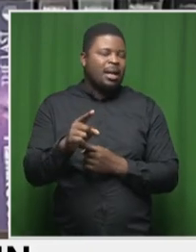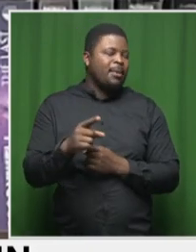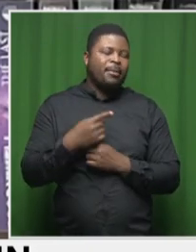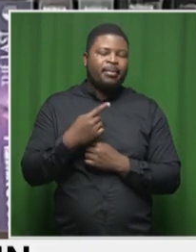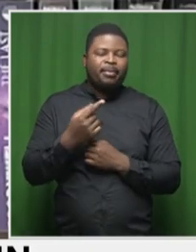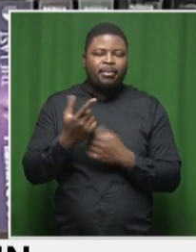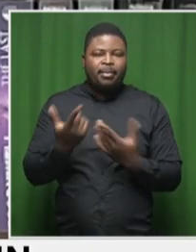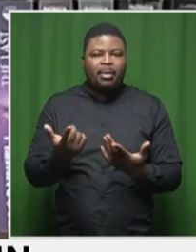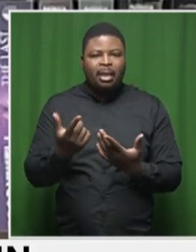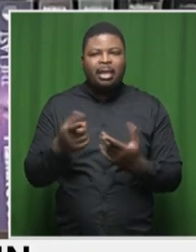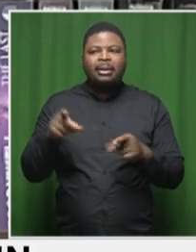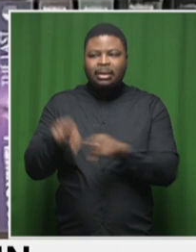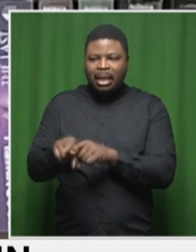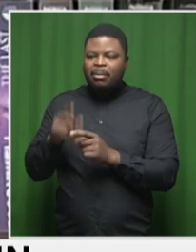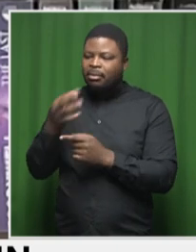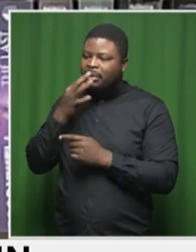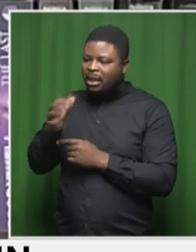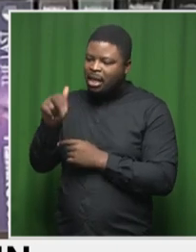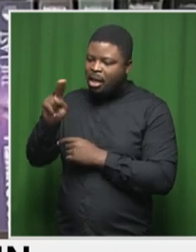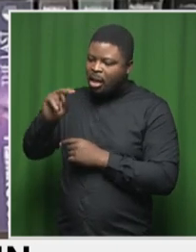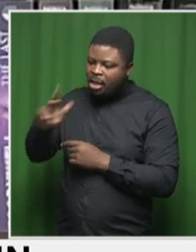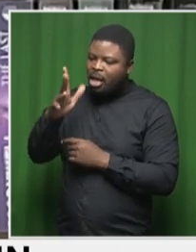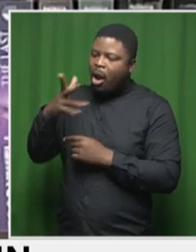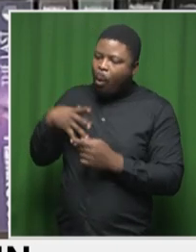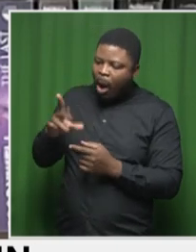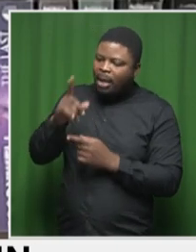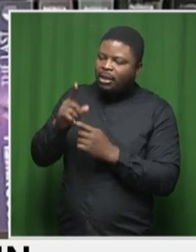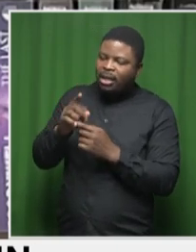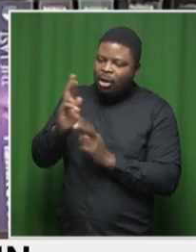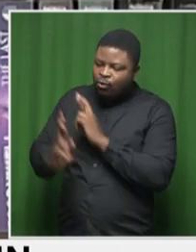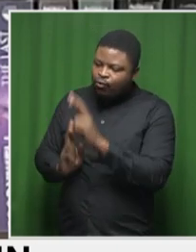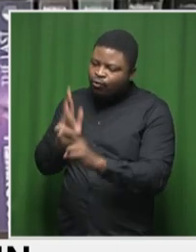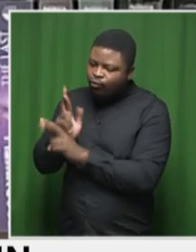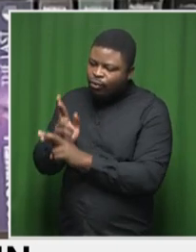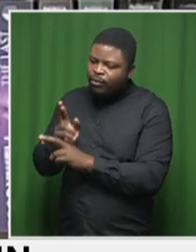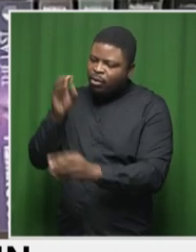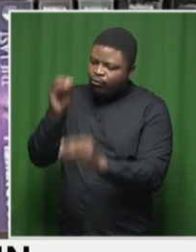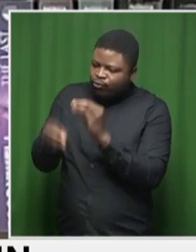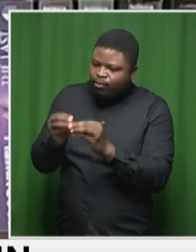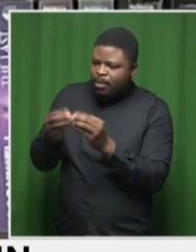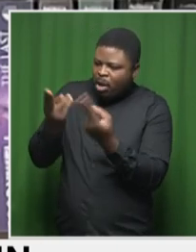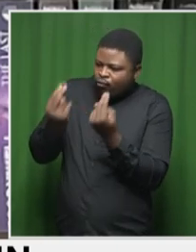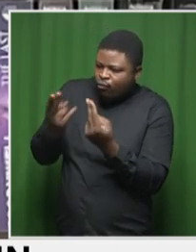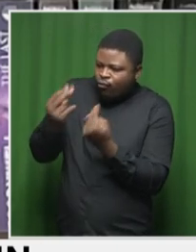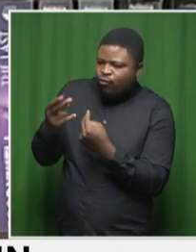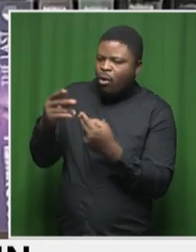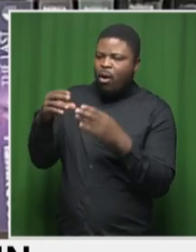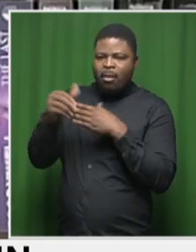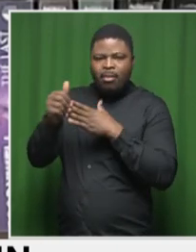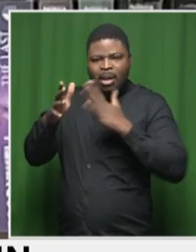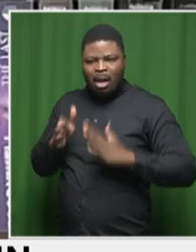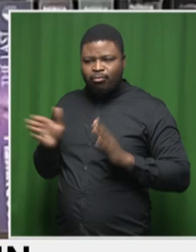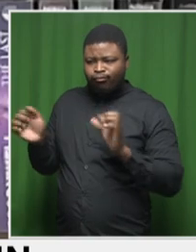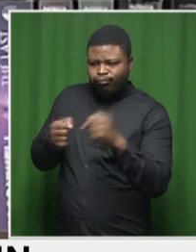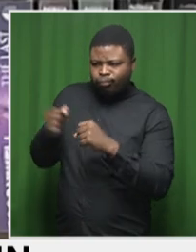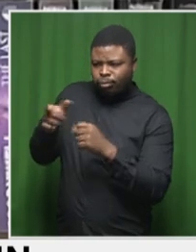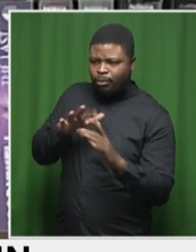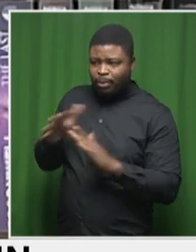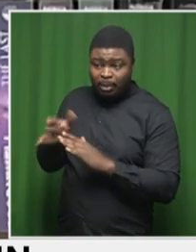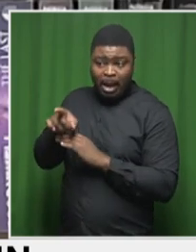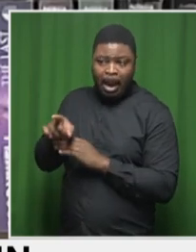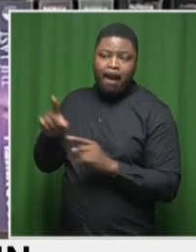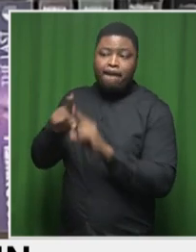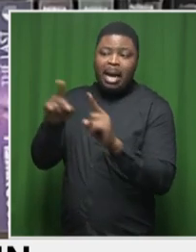before the elections to, to, to make an impact on, on a voter's mind, in my opinion.